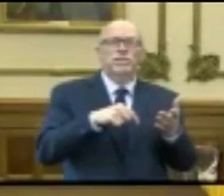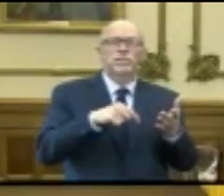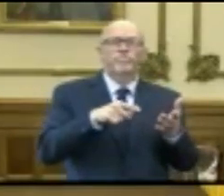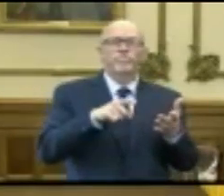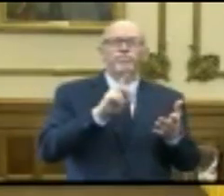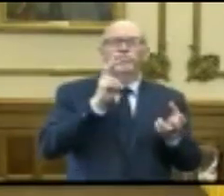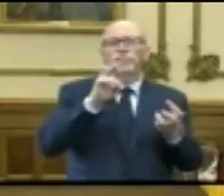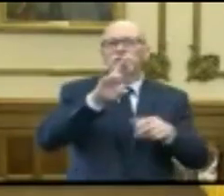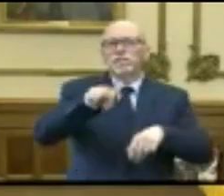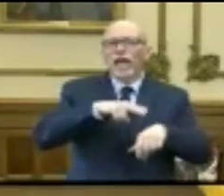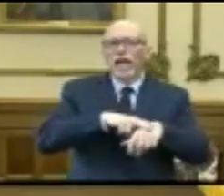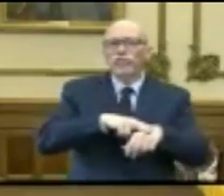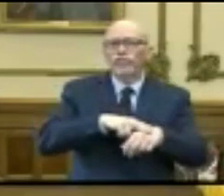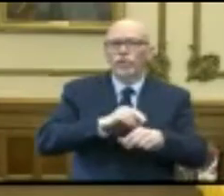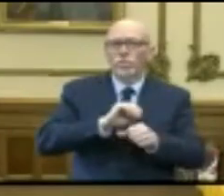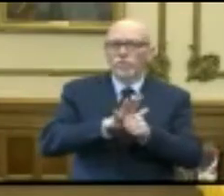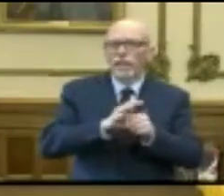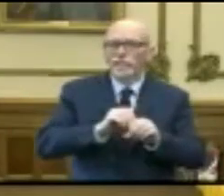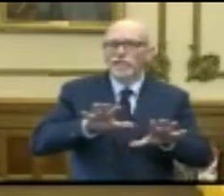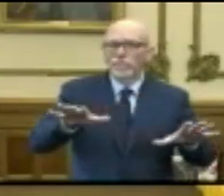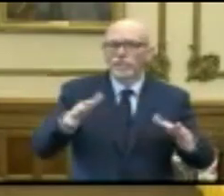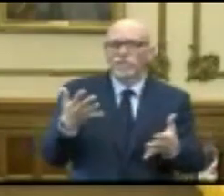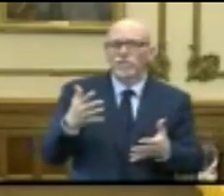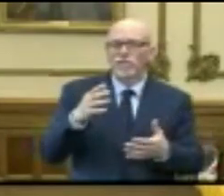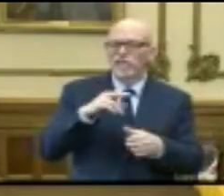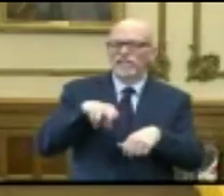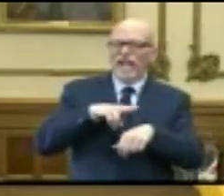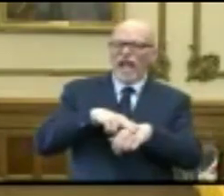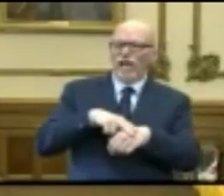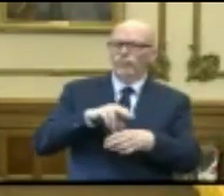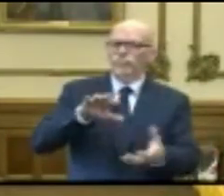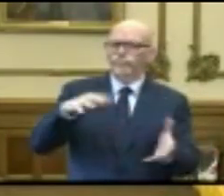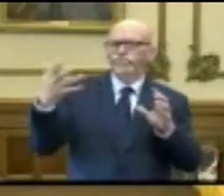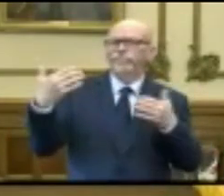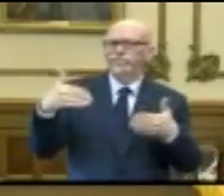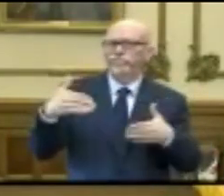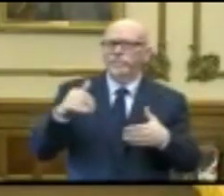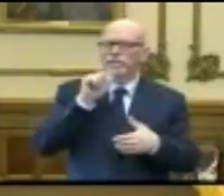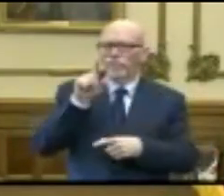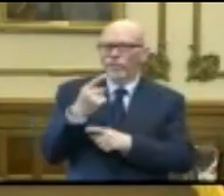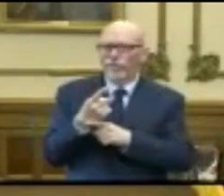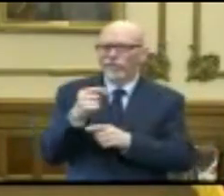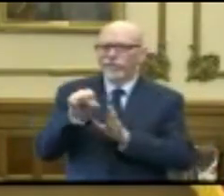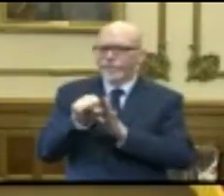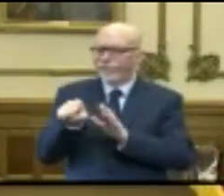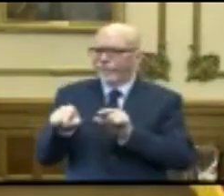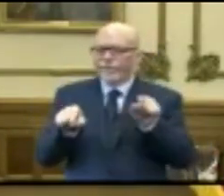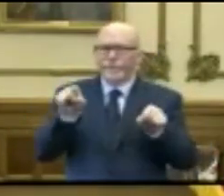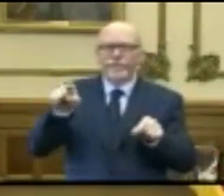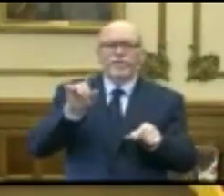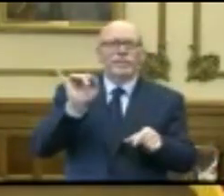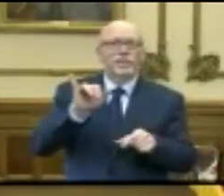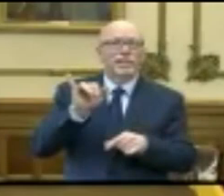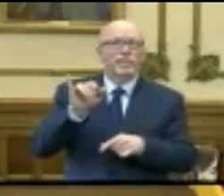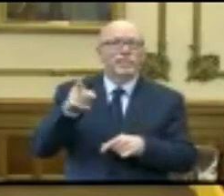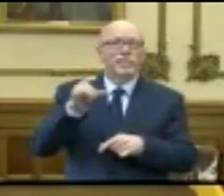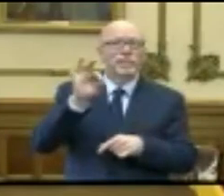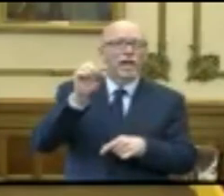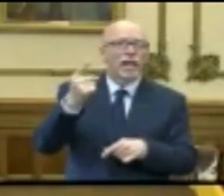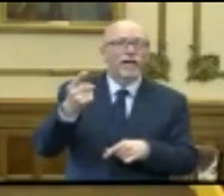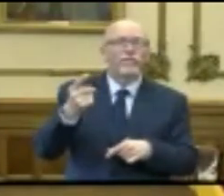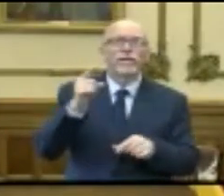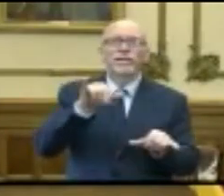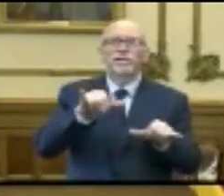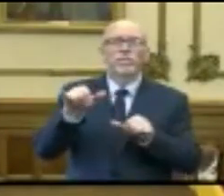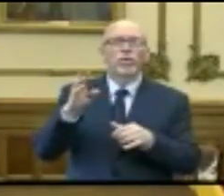a national pandemic of a national nature, right, akin to a 9-11 event, akin to